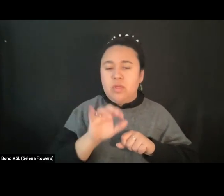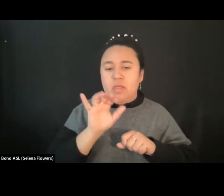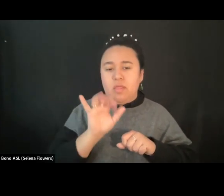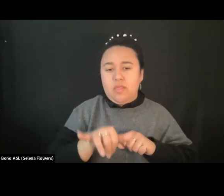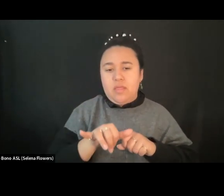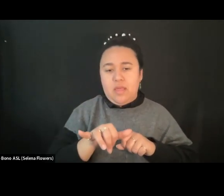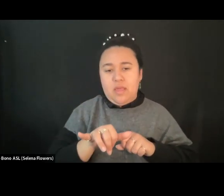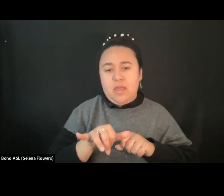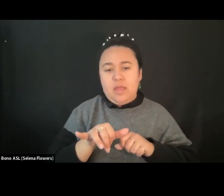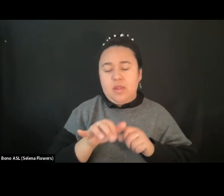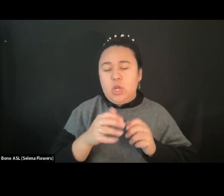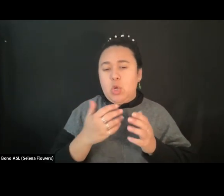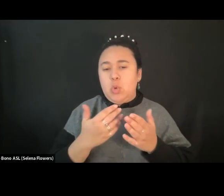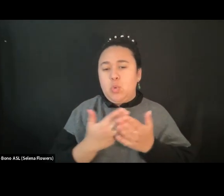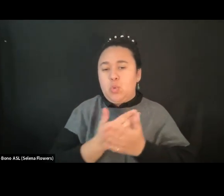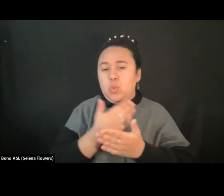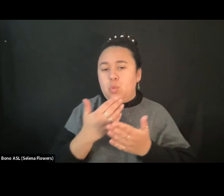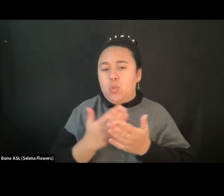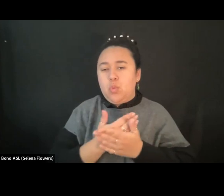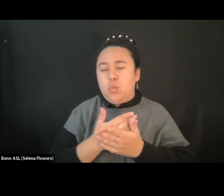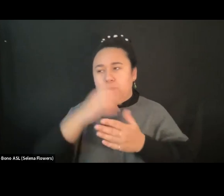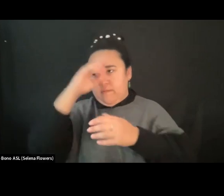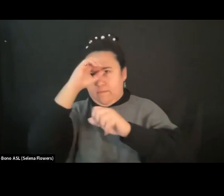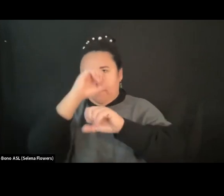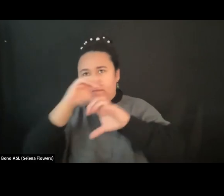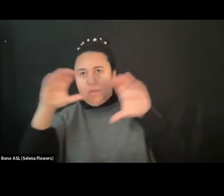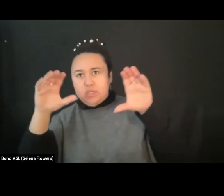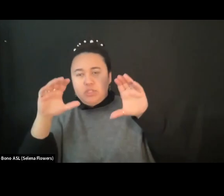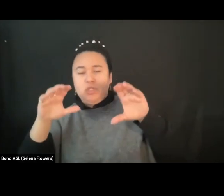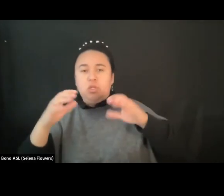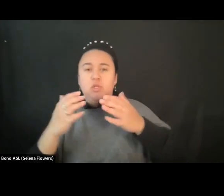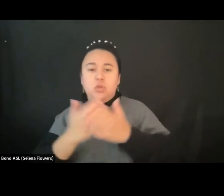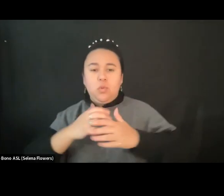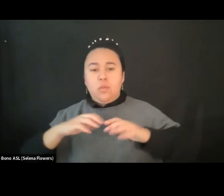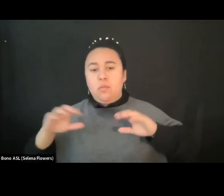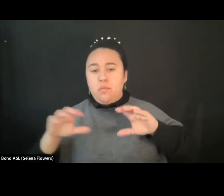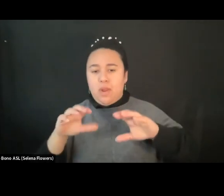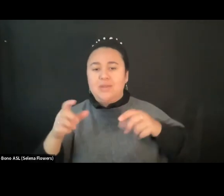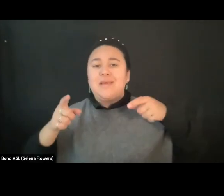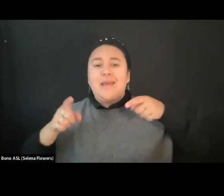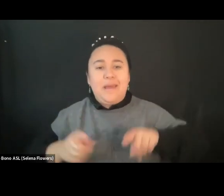new, you know, visions and new practices emerge.